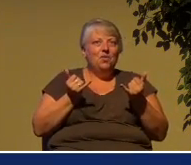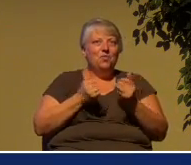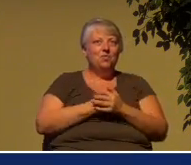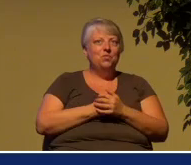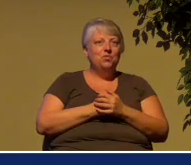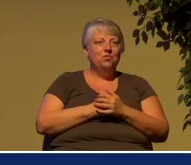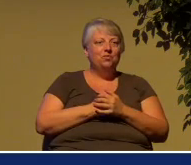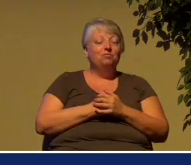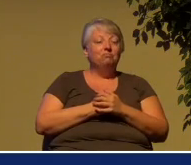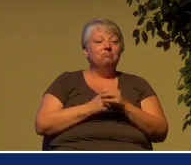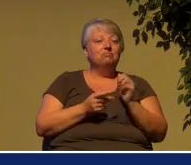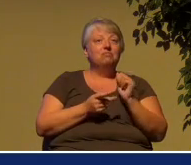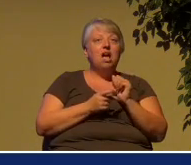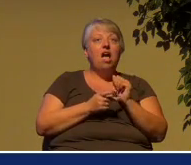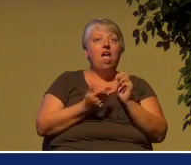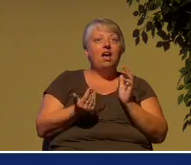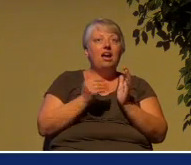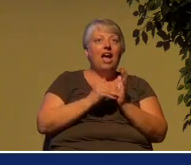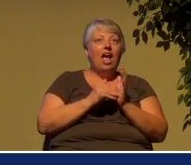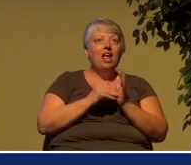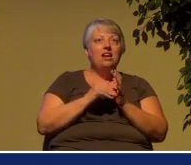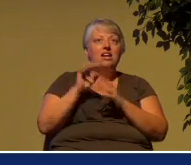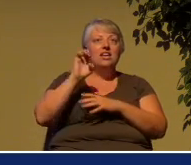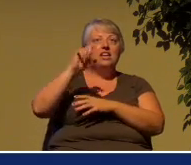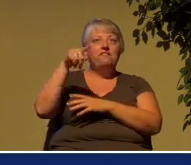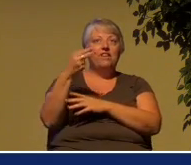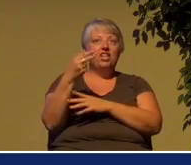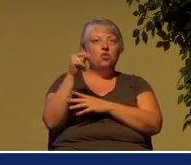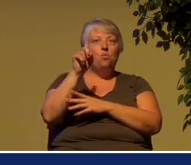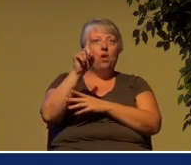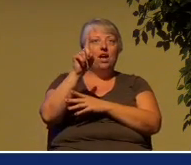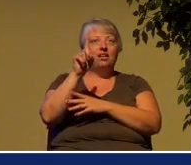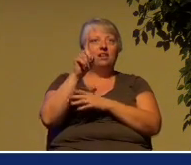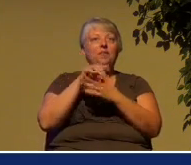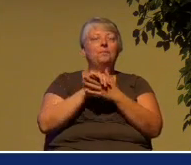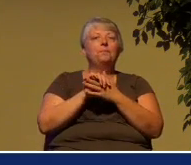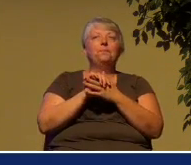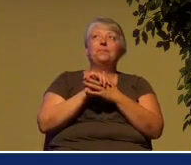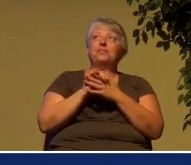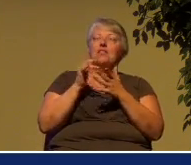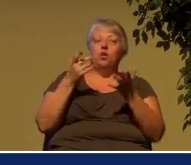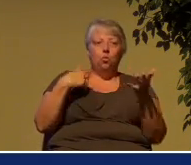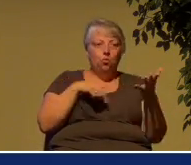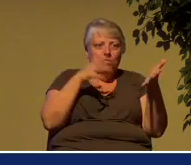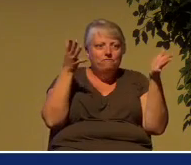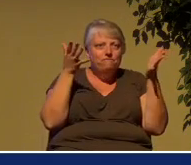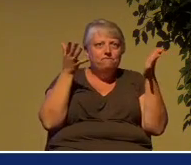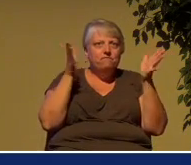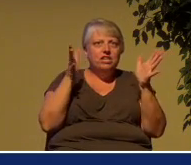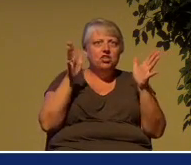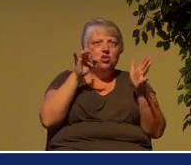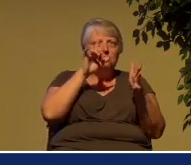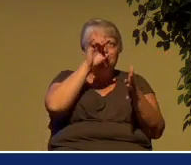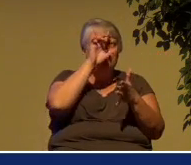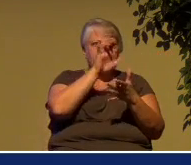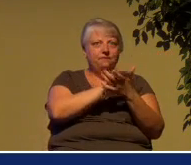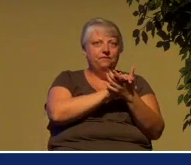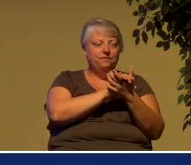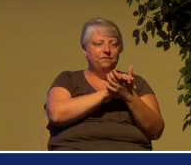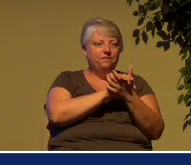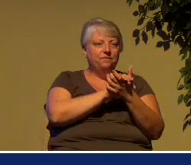Paul again, Ephesians 1, 13 and 14, having believed, this is being written to Gentiles,